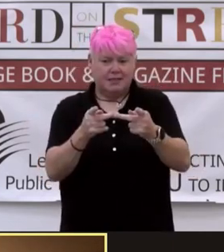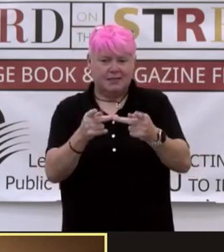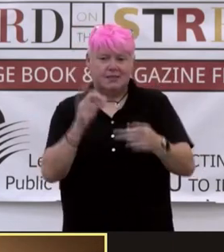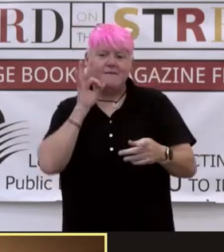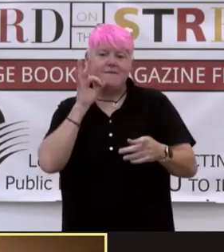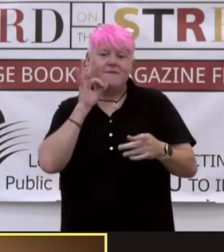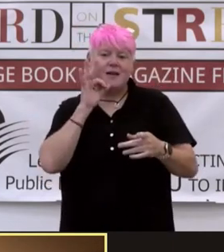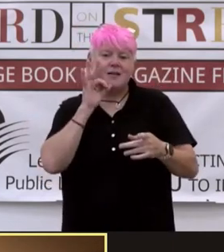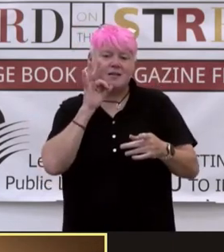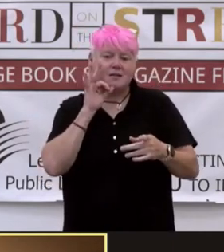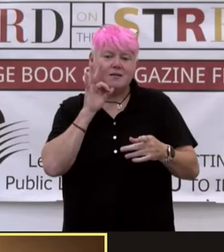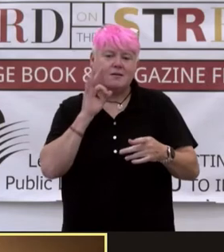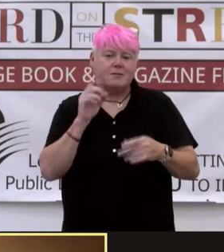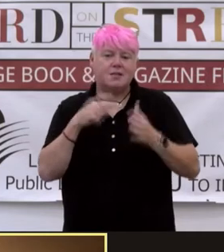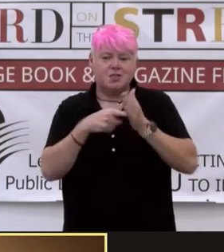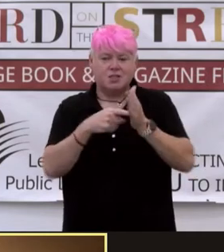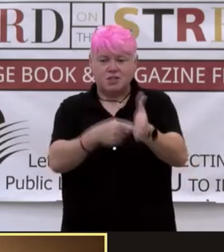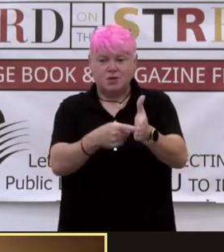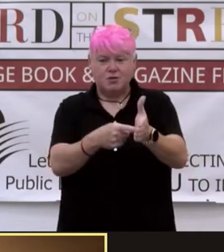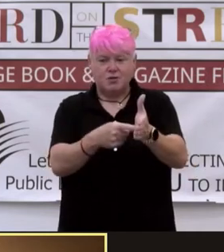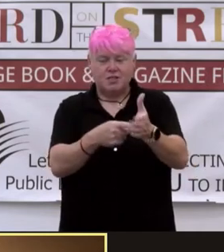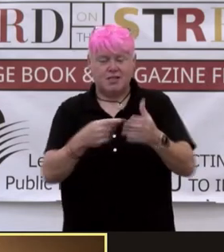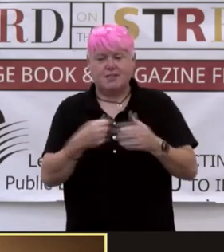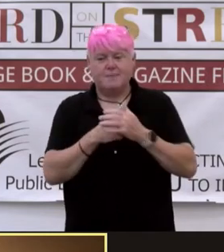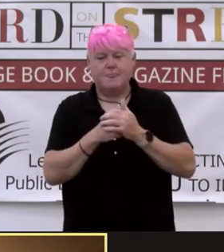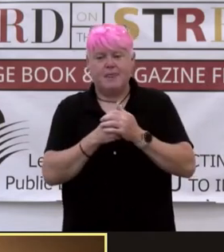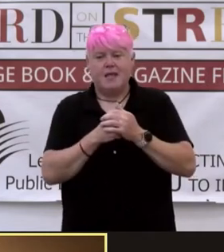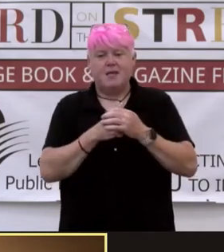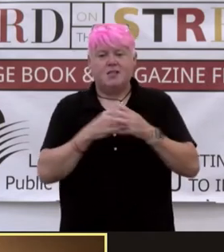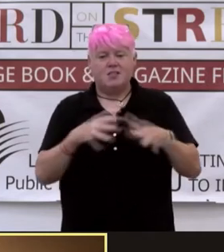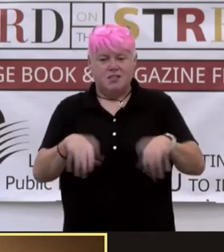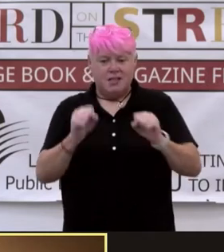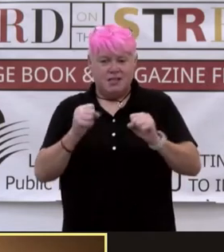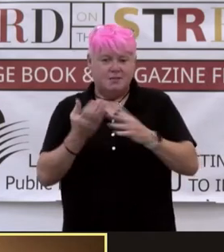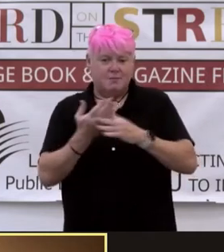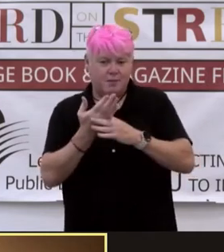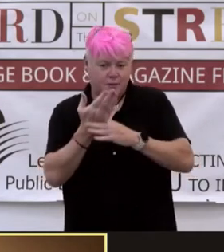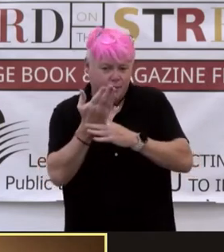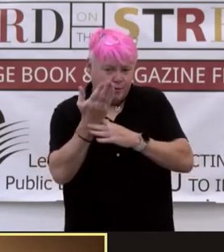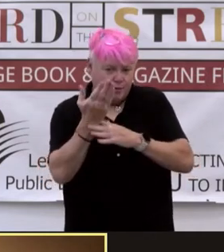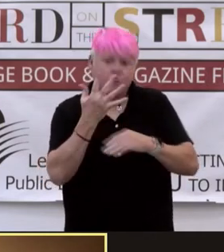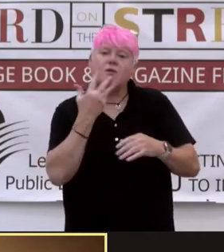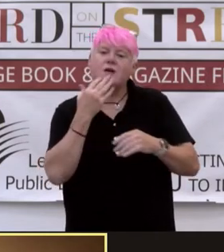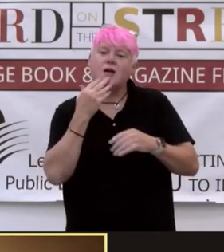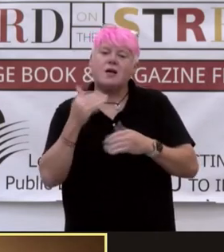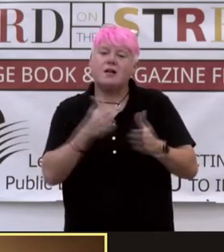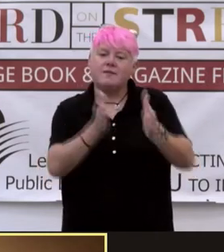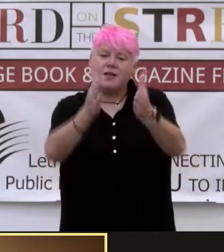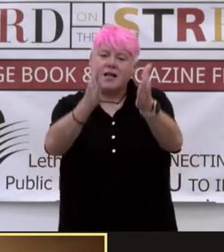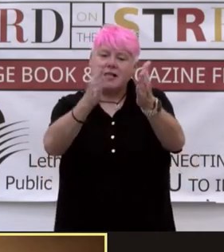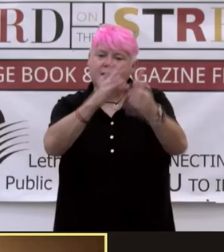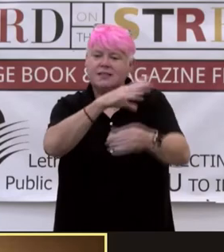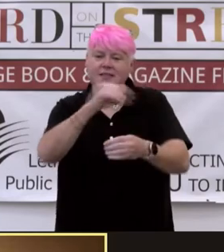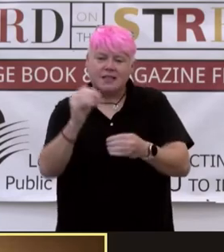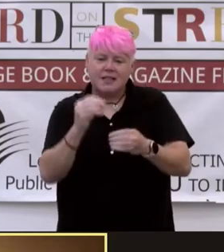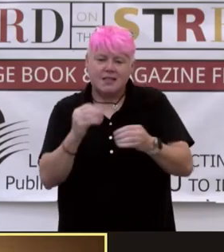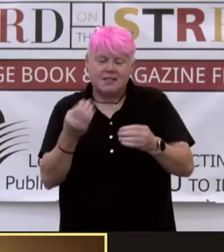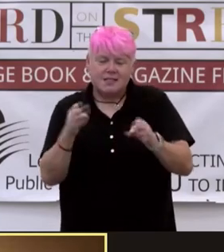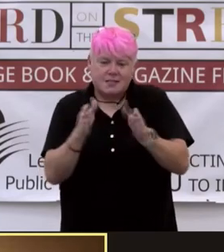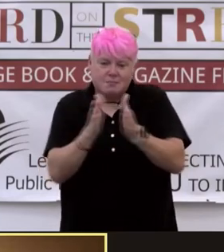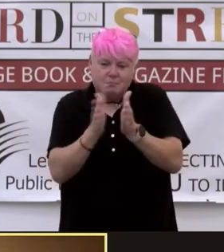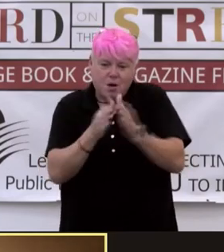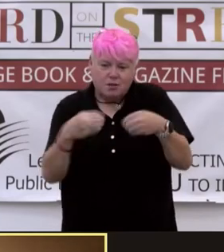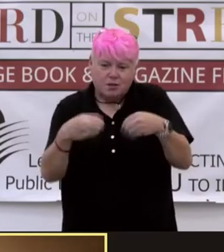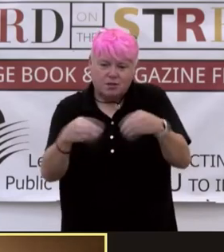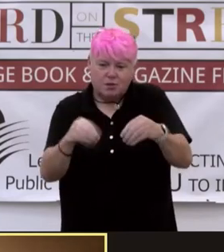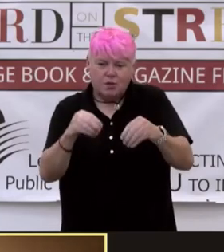intends to show the Emir this. She takes him through colorful alleys composed of narrow walks and tiny shops, selling